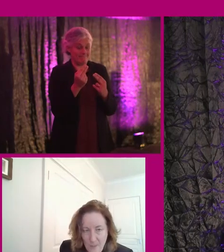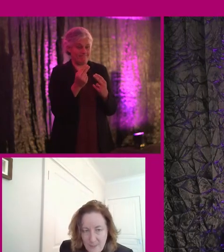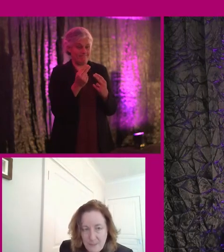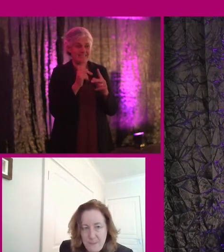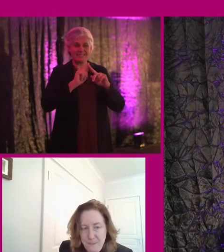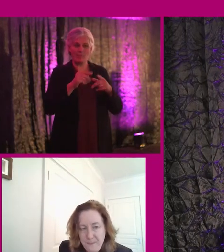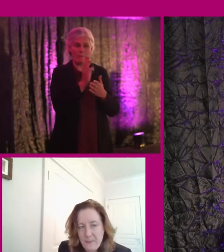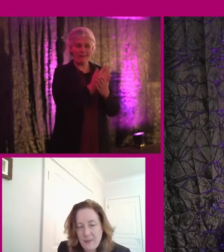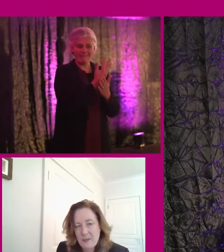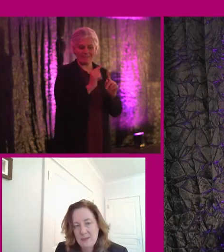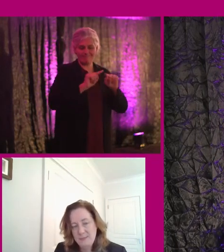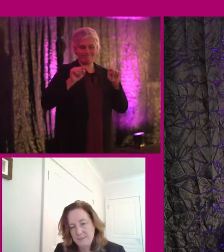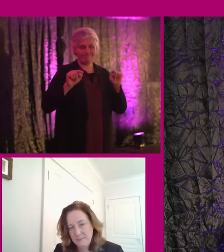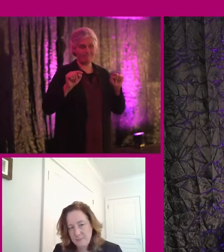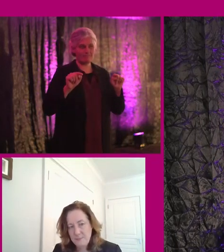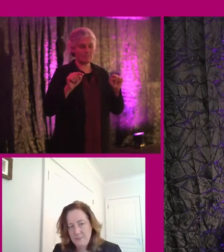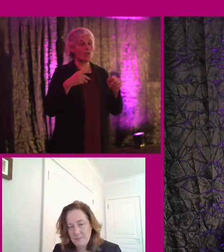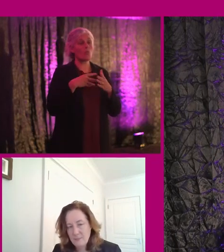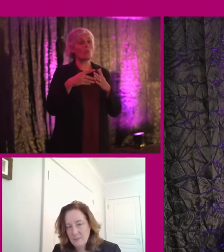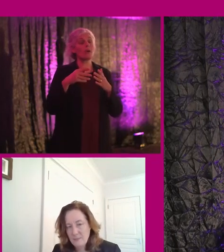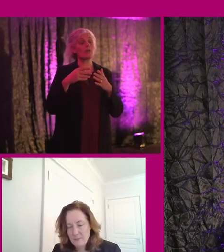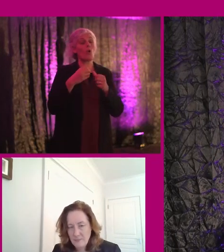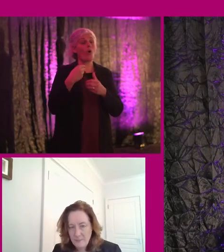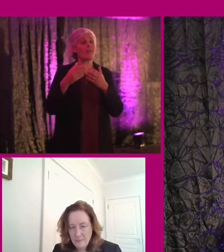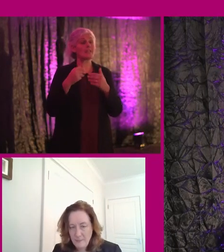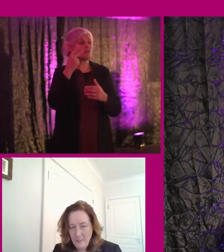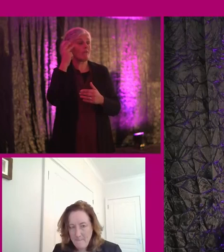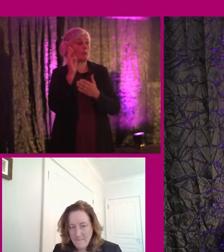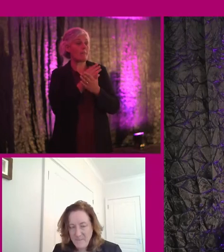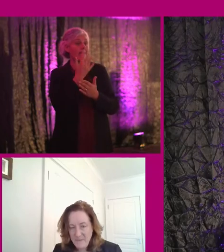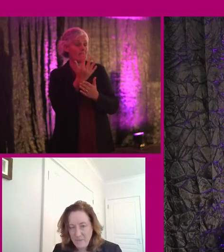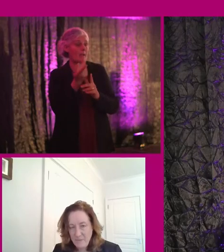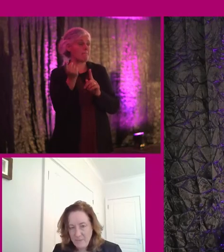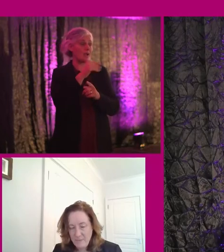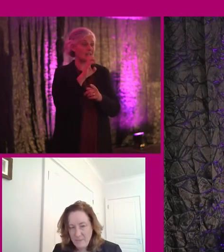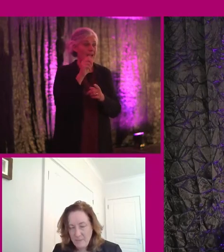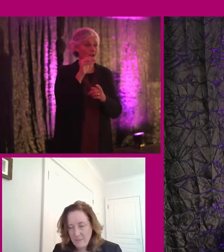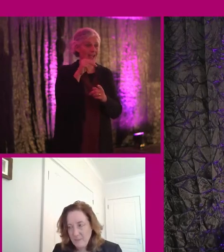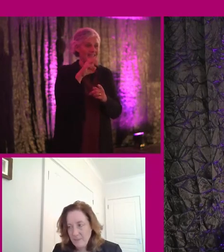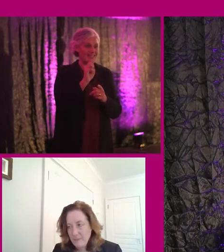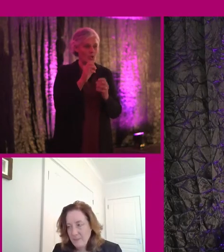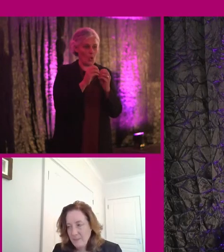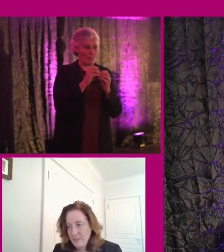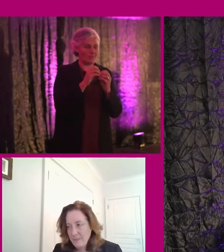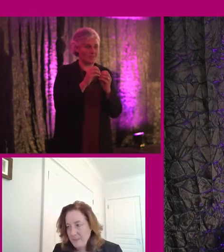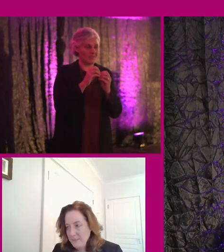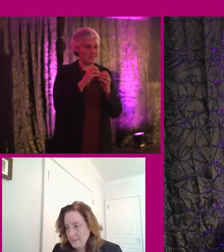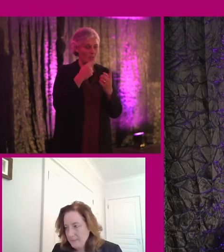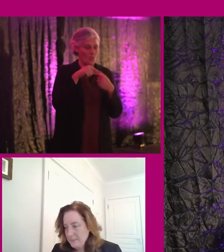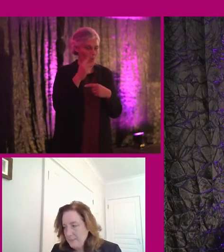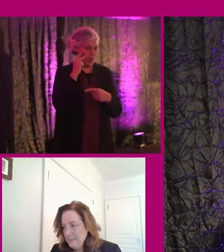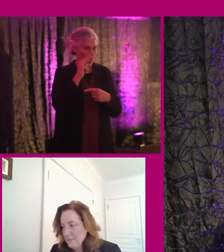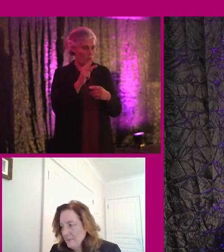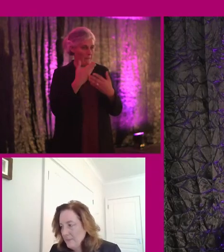part five. But one of the things that came out of the review part five back to Caroline's comment was when we looked at